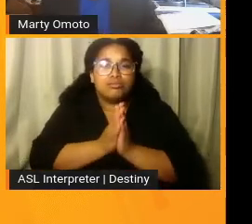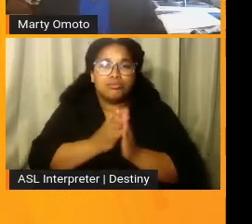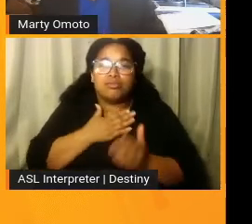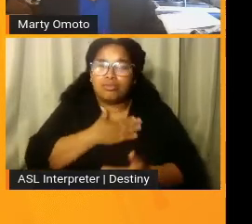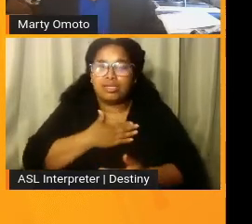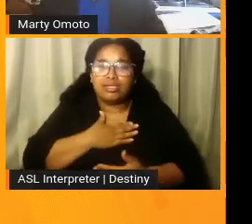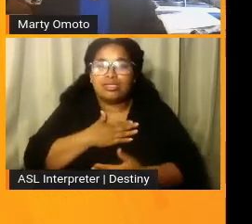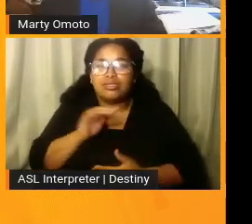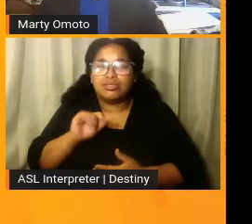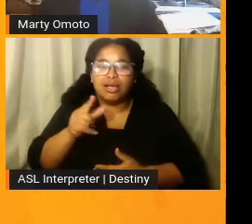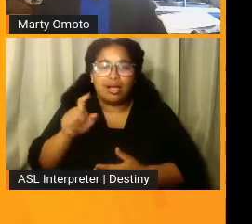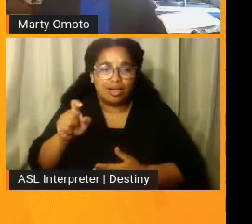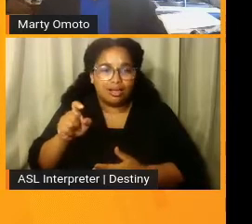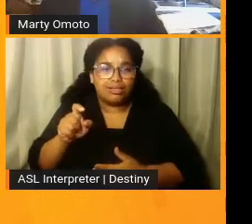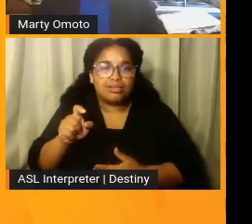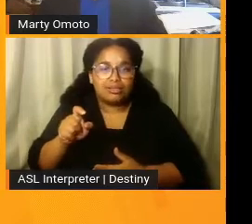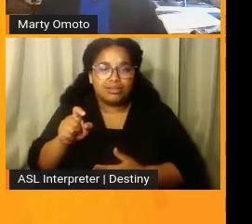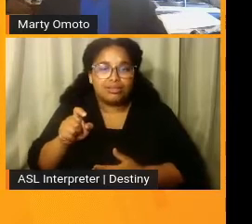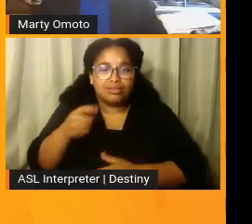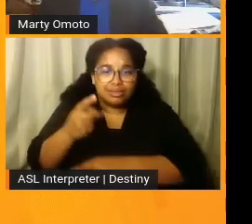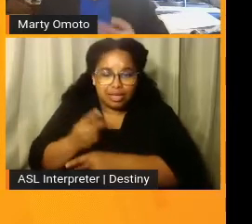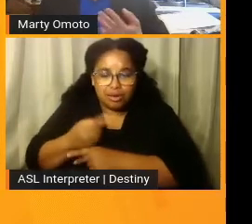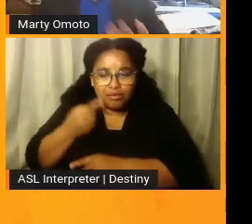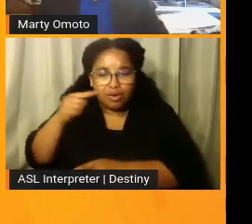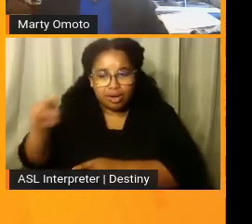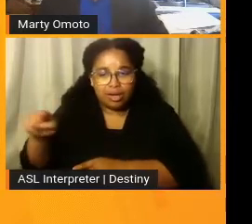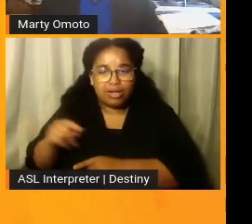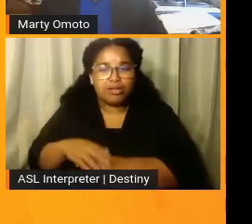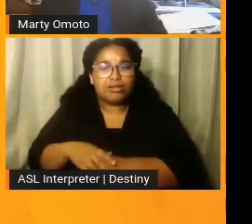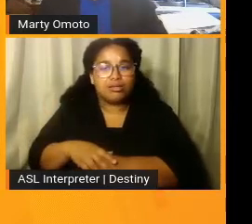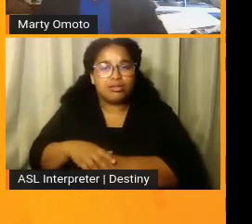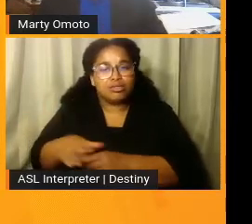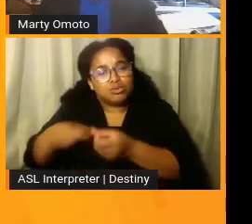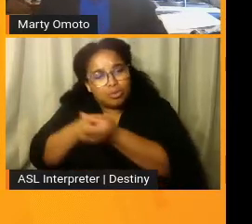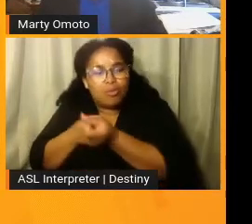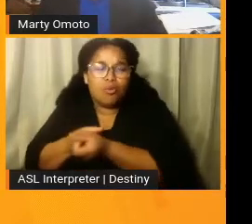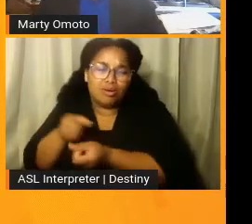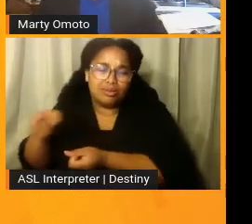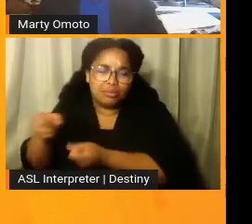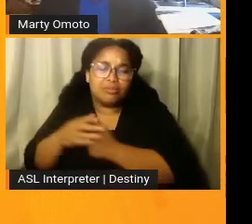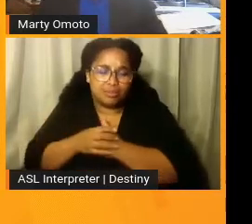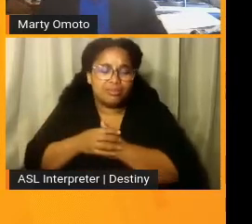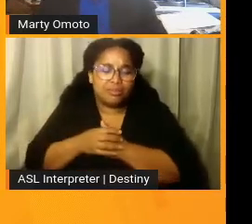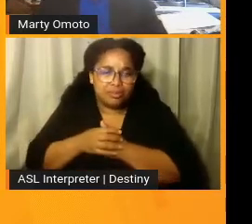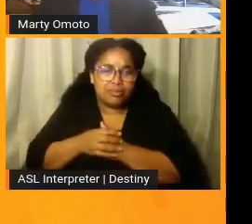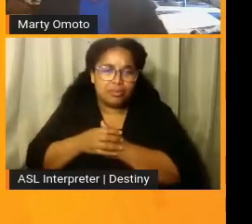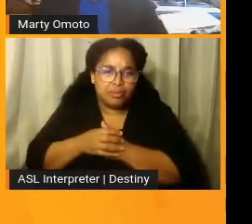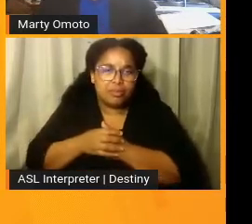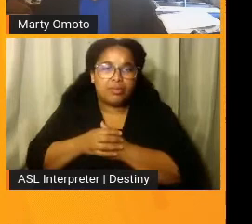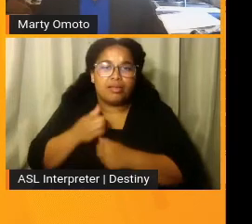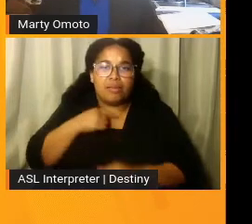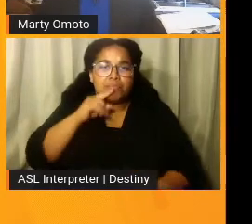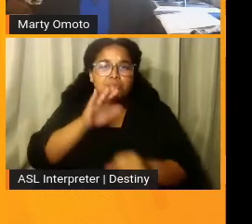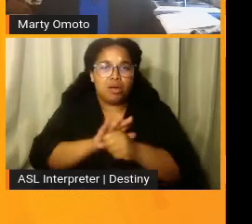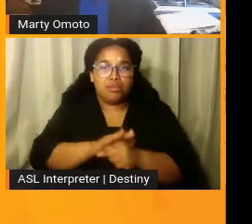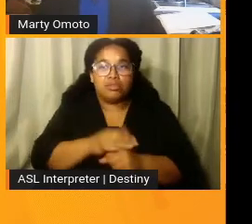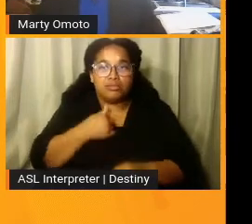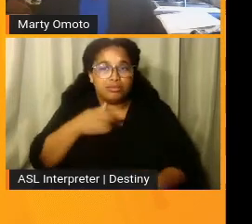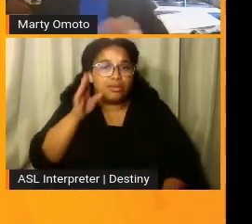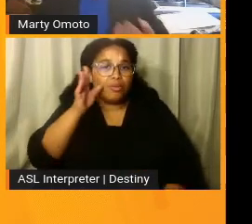Alex, uh, and to care for him or to, you know, to be there for him. And, um, I promised her I would.